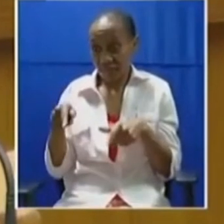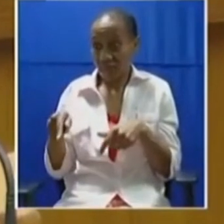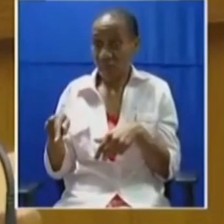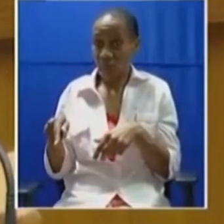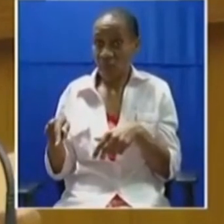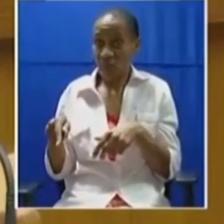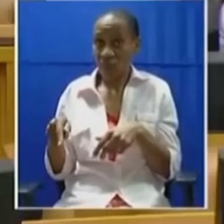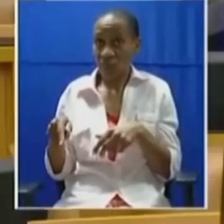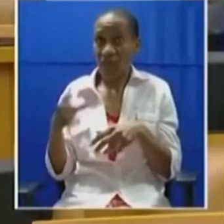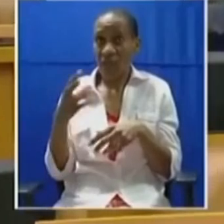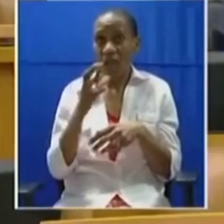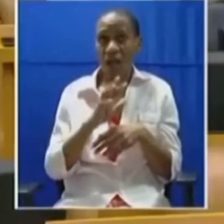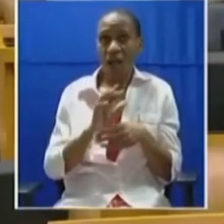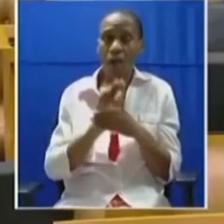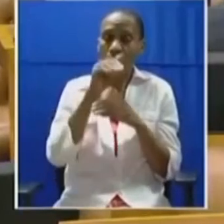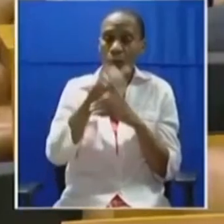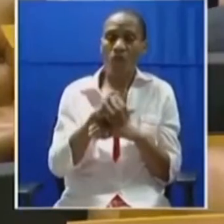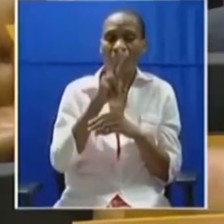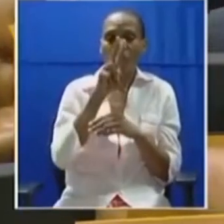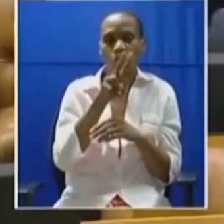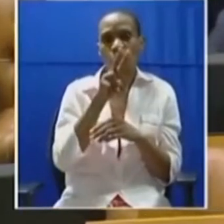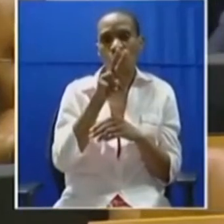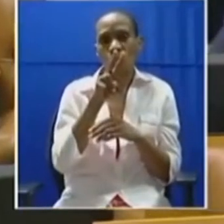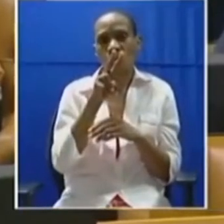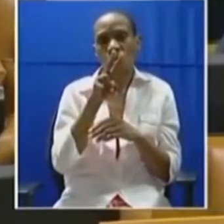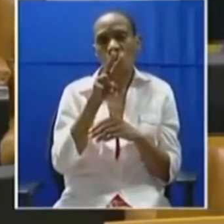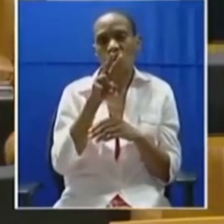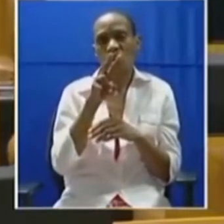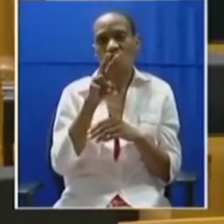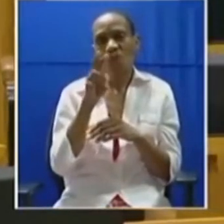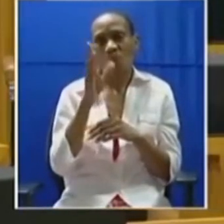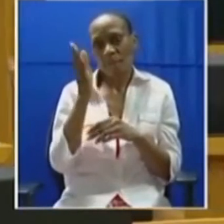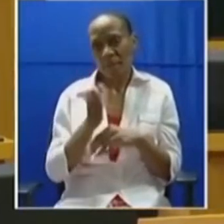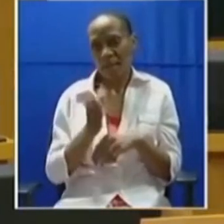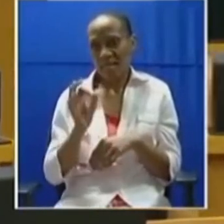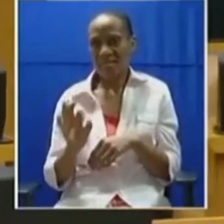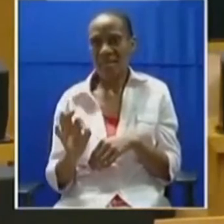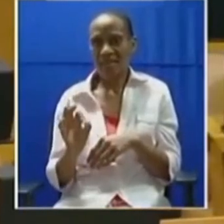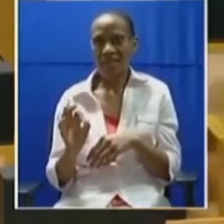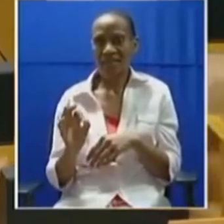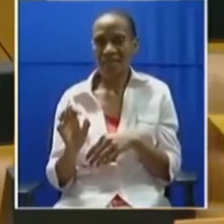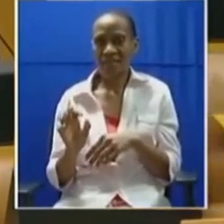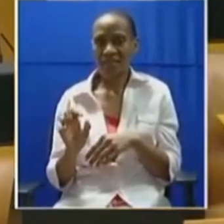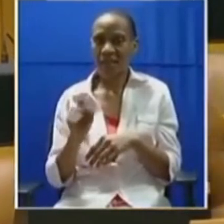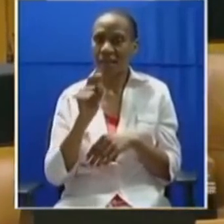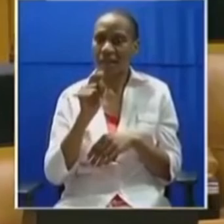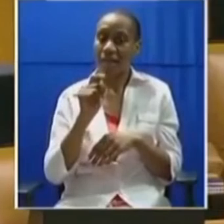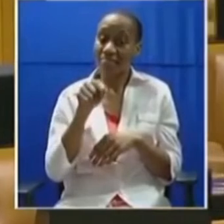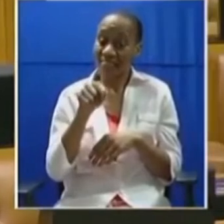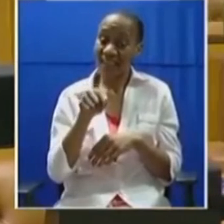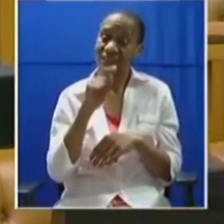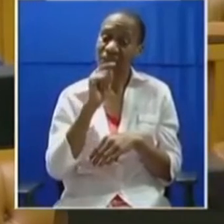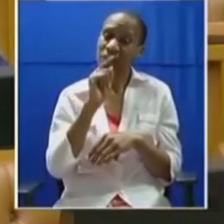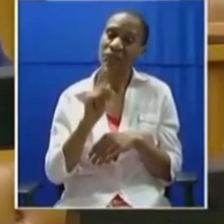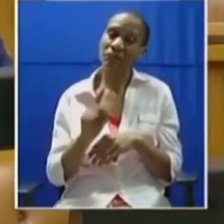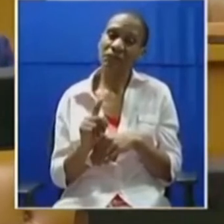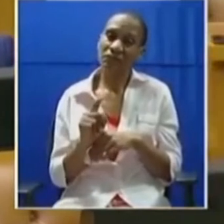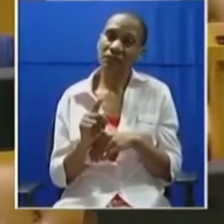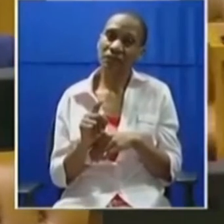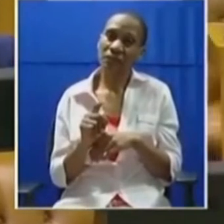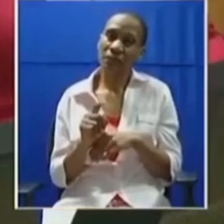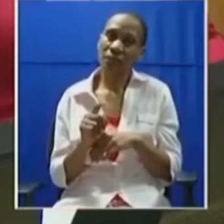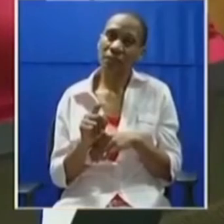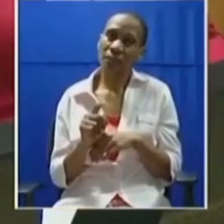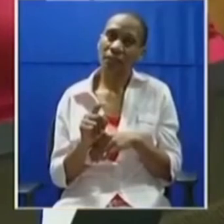constitute more than two-thirds majority. And therefore, if that was to be translated into the